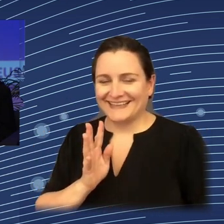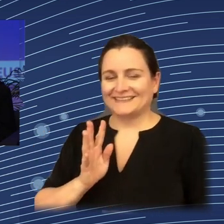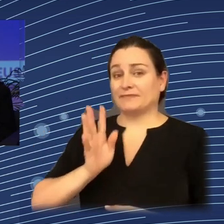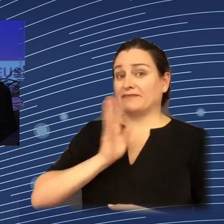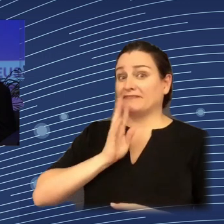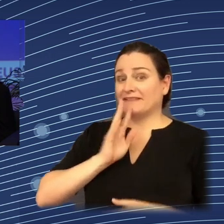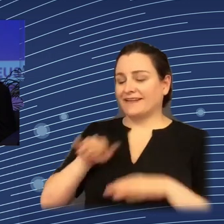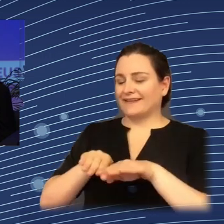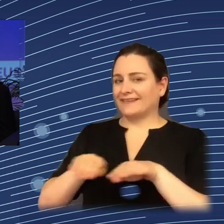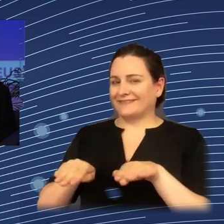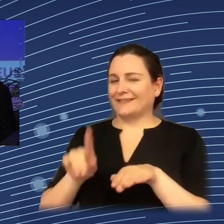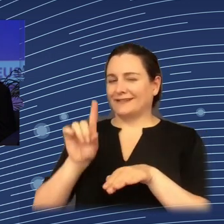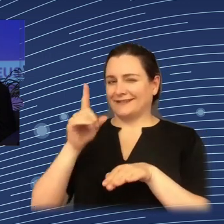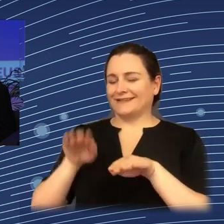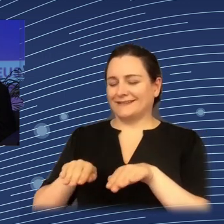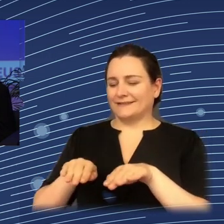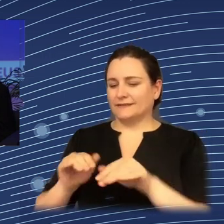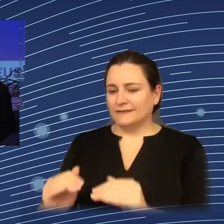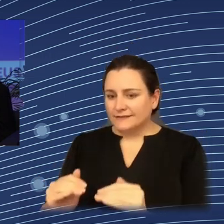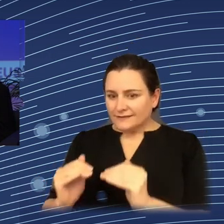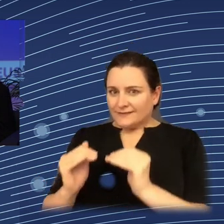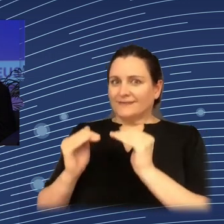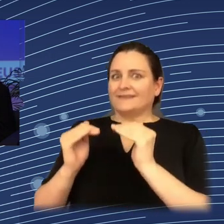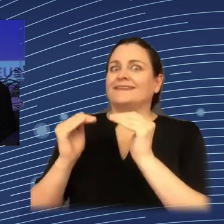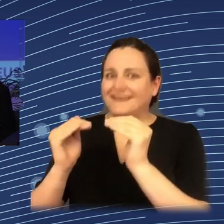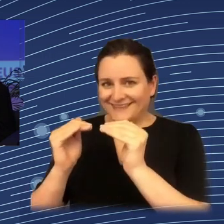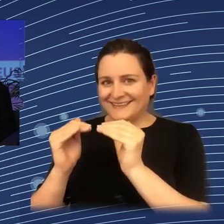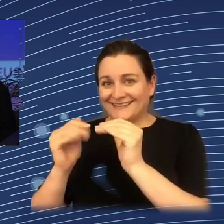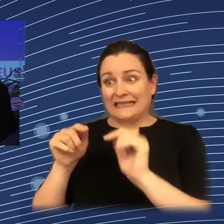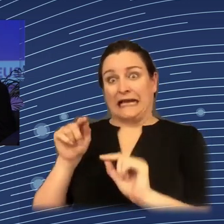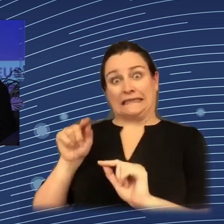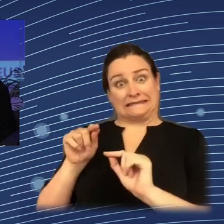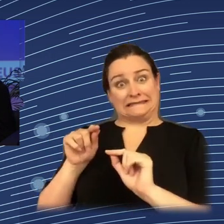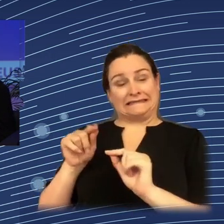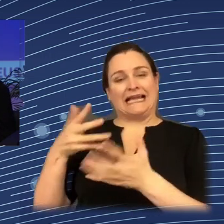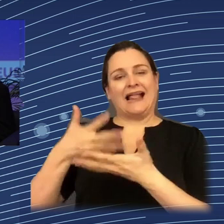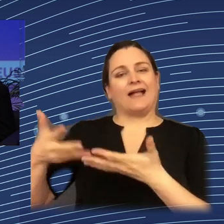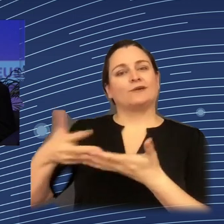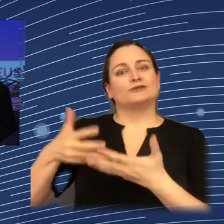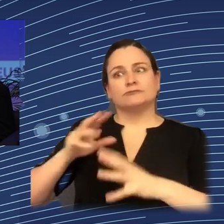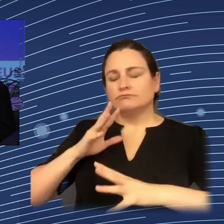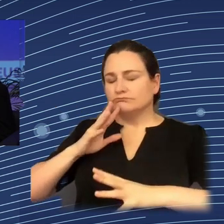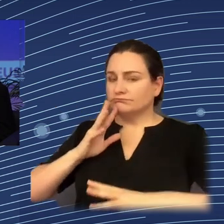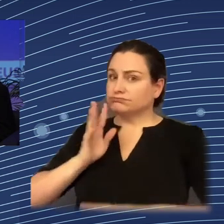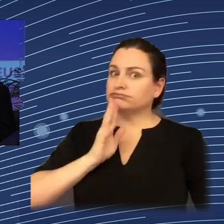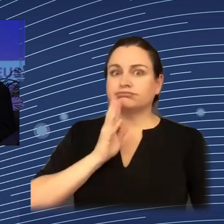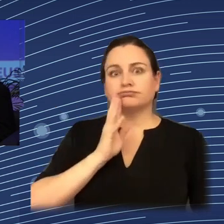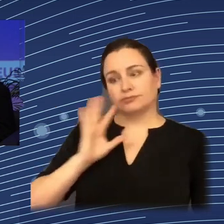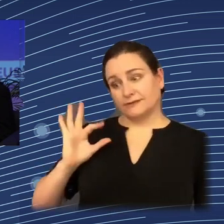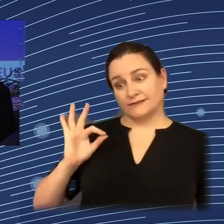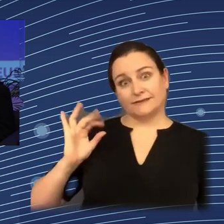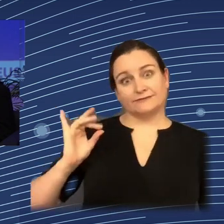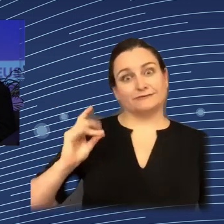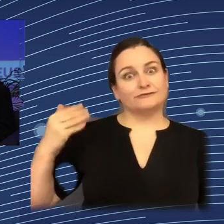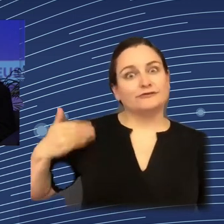ambitions, and we try to move to the real place where the language is actually spoken daily, we soon discover